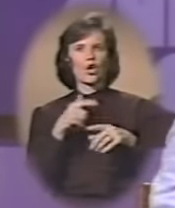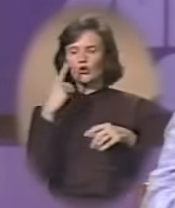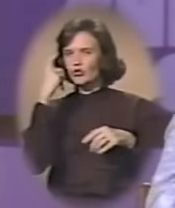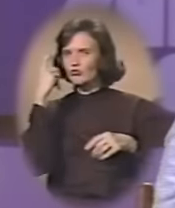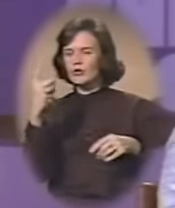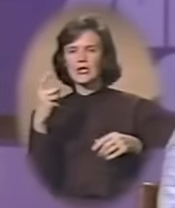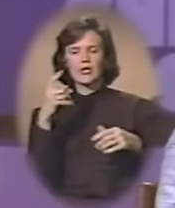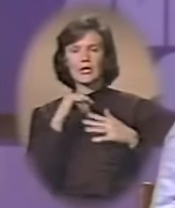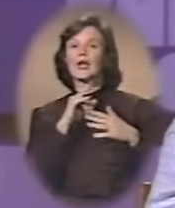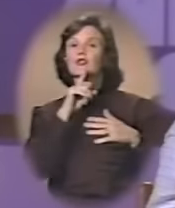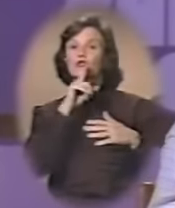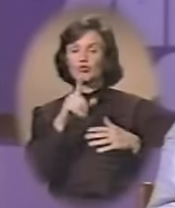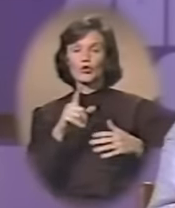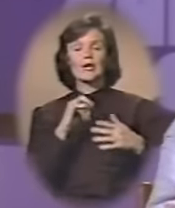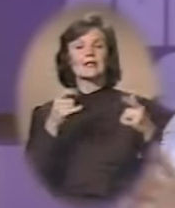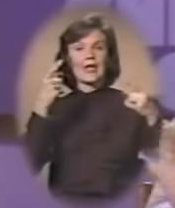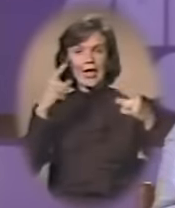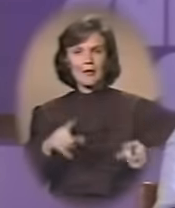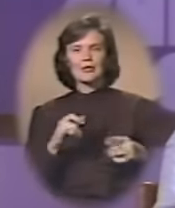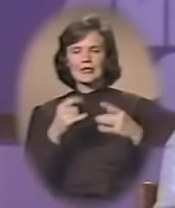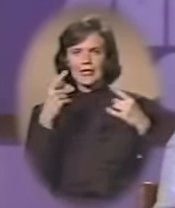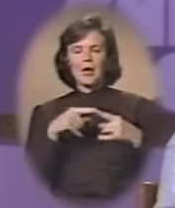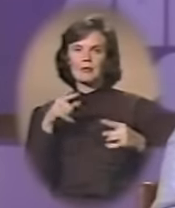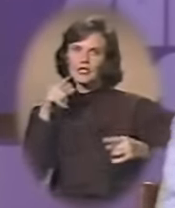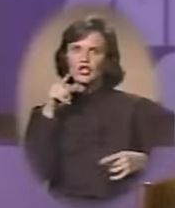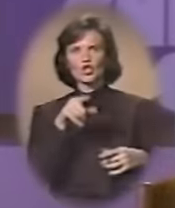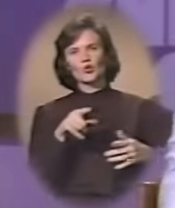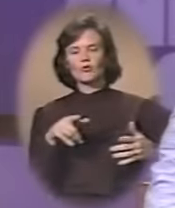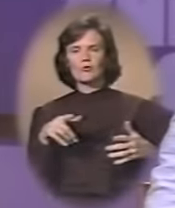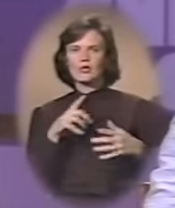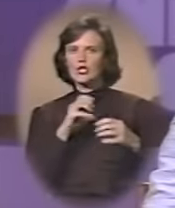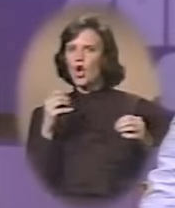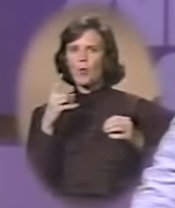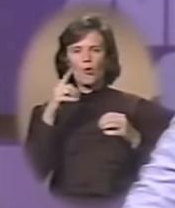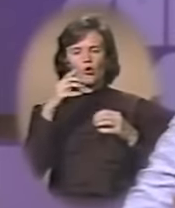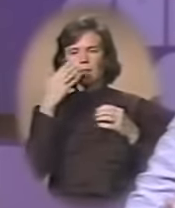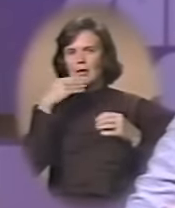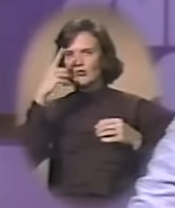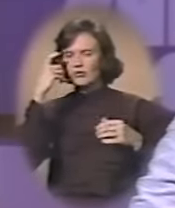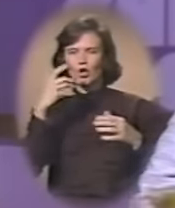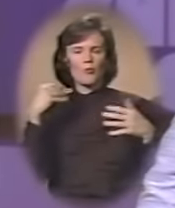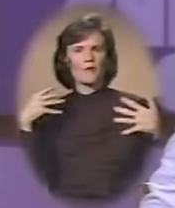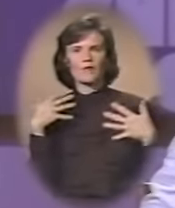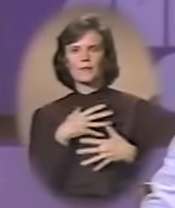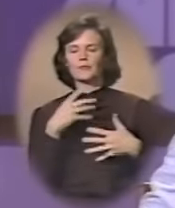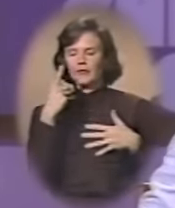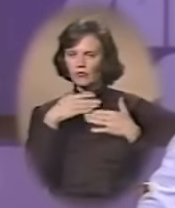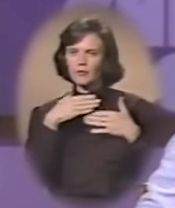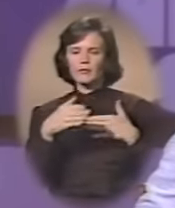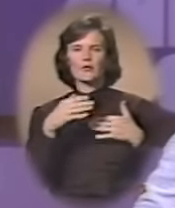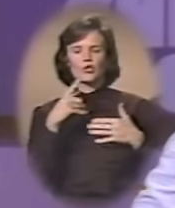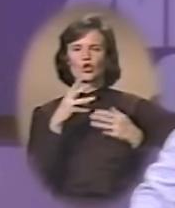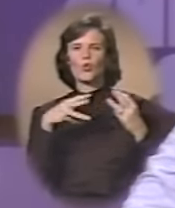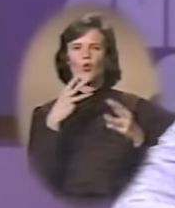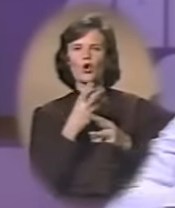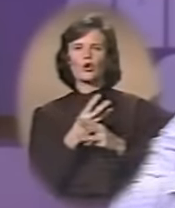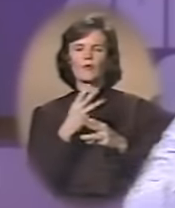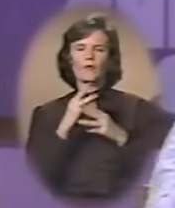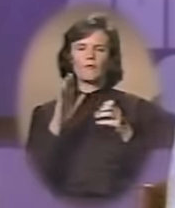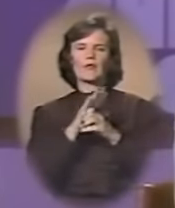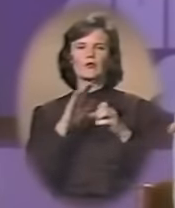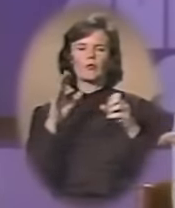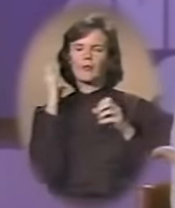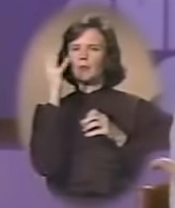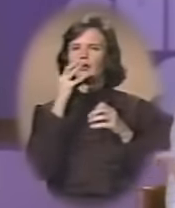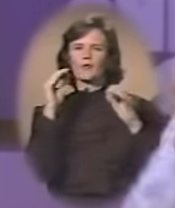a dream. It's true. It's happening, and it's happening to you. No more nightmares. No more frights. From now on, your world will be a world